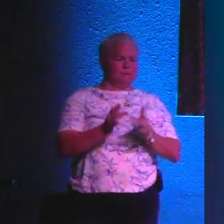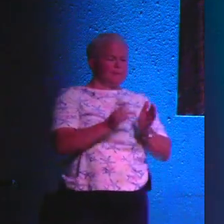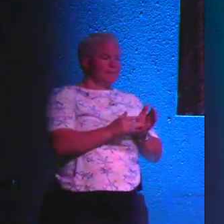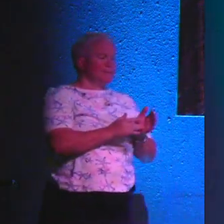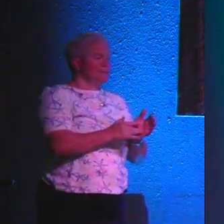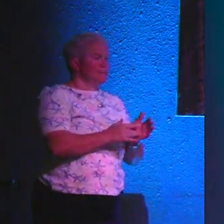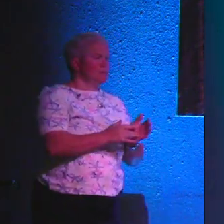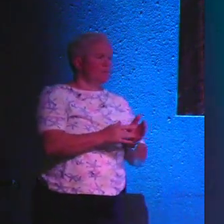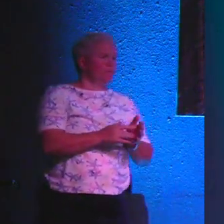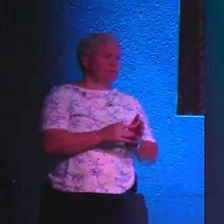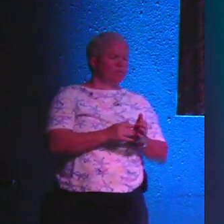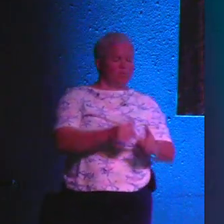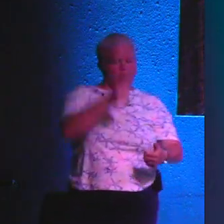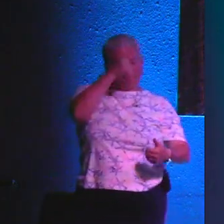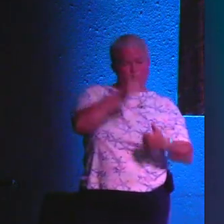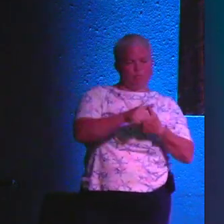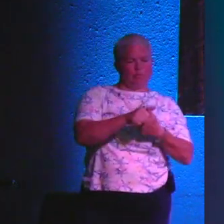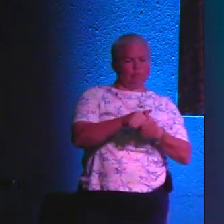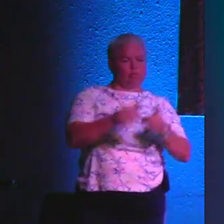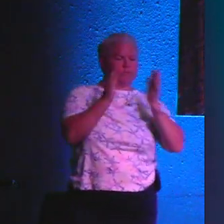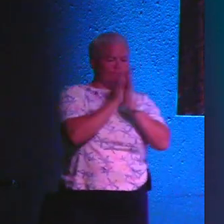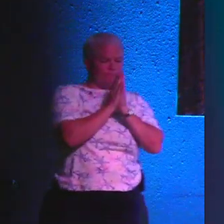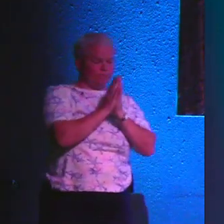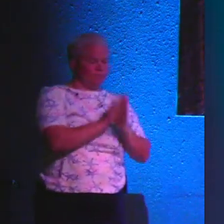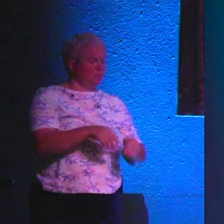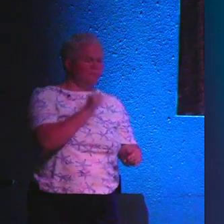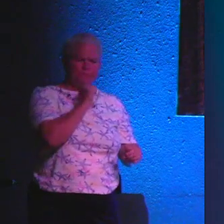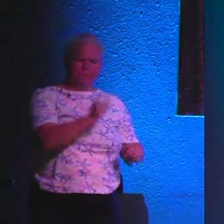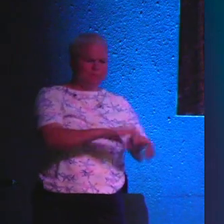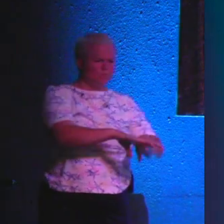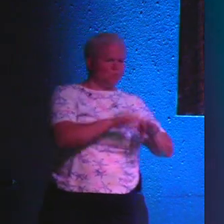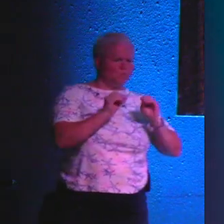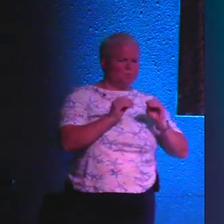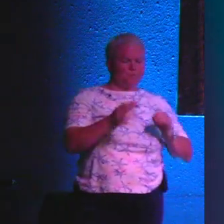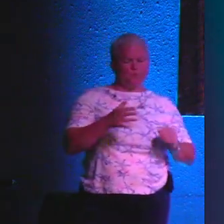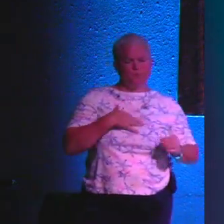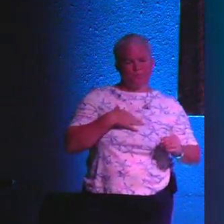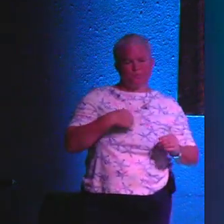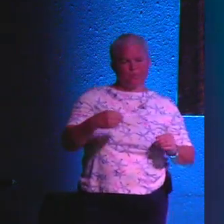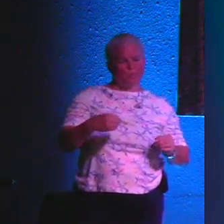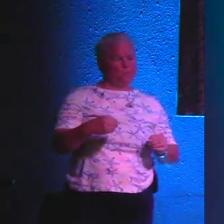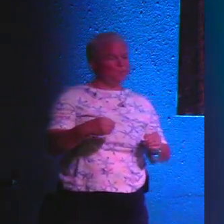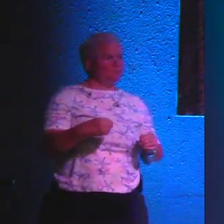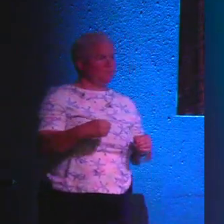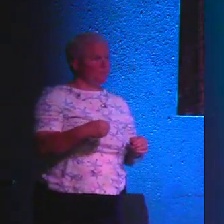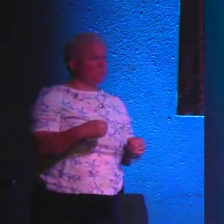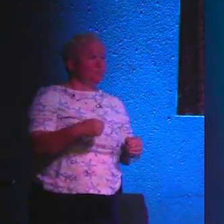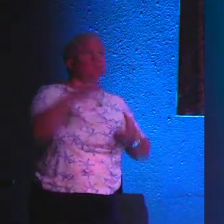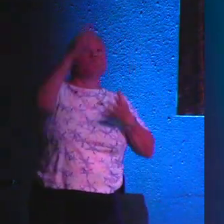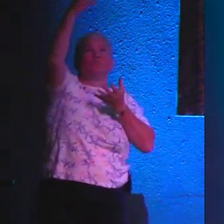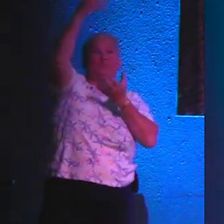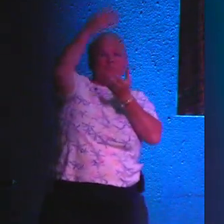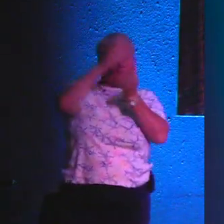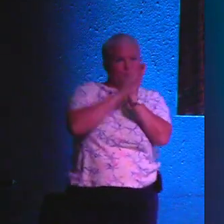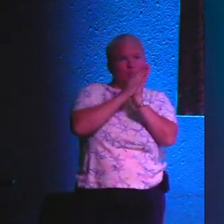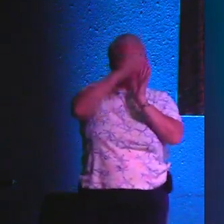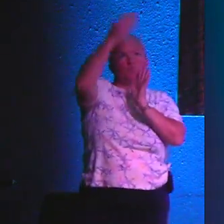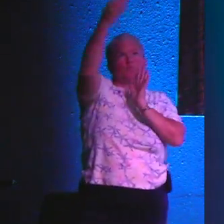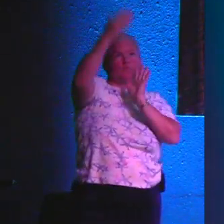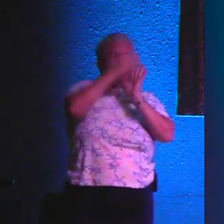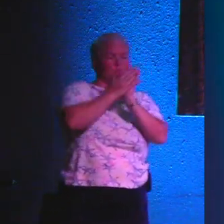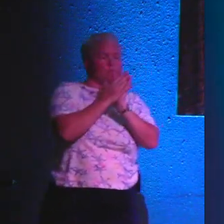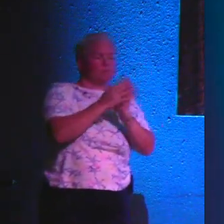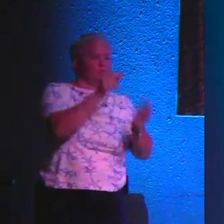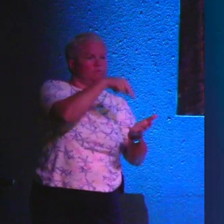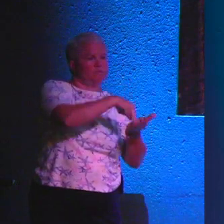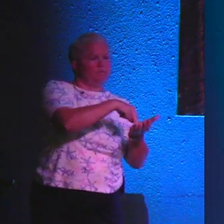has got something for you. Remember, we pray, we don't want to leave here the same way as we walked in. We want to leave here closer to Jesus. So everybody